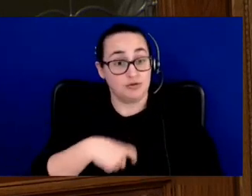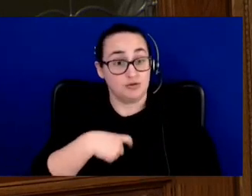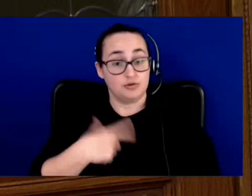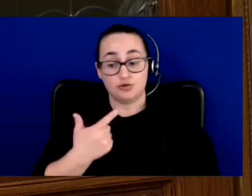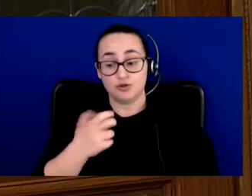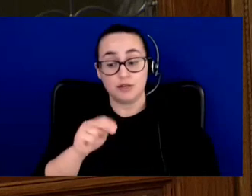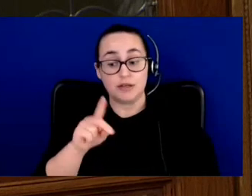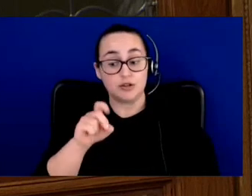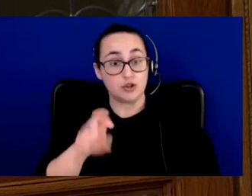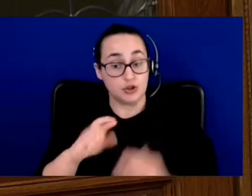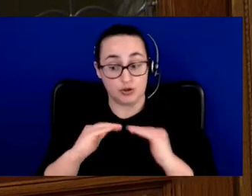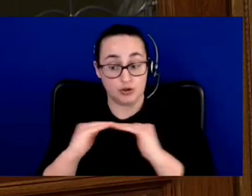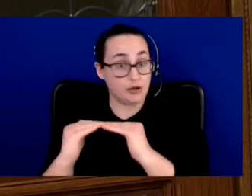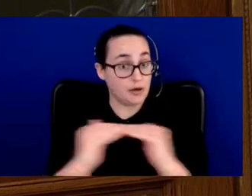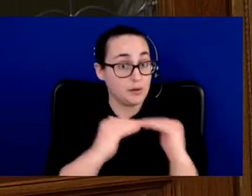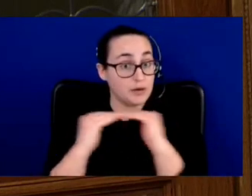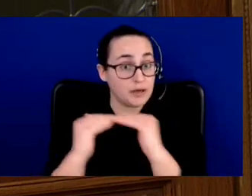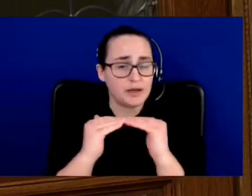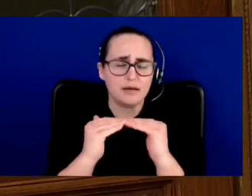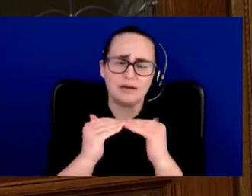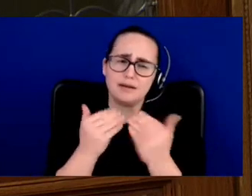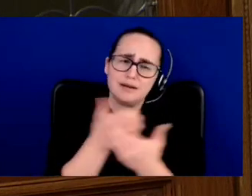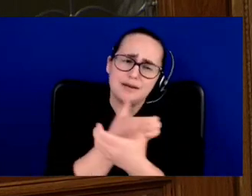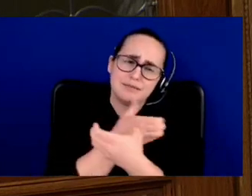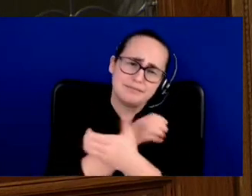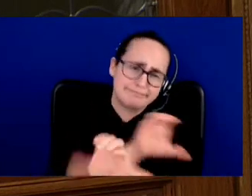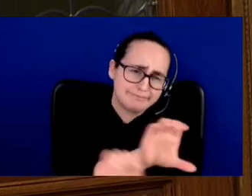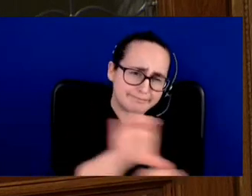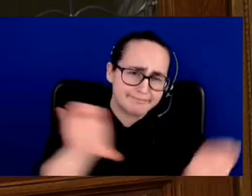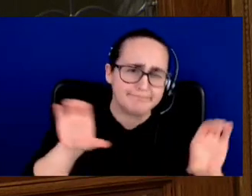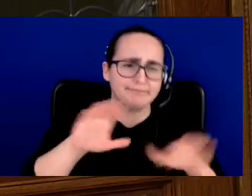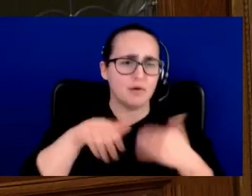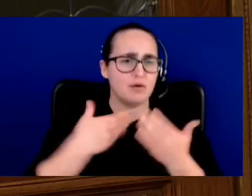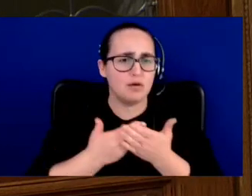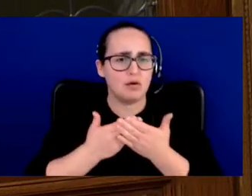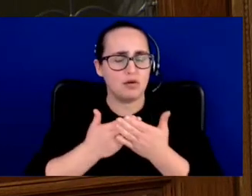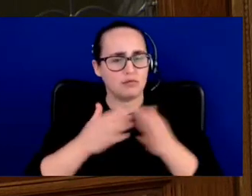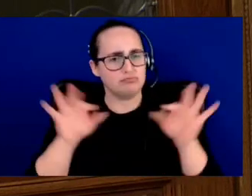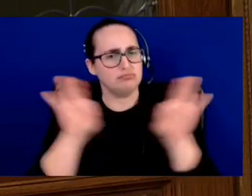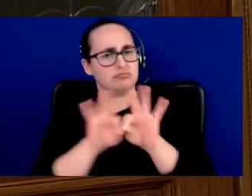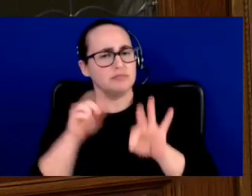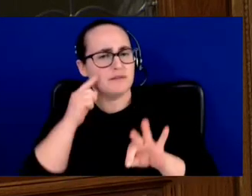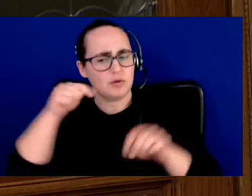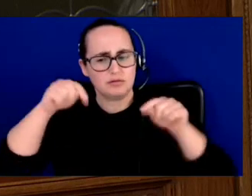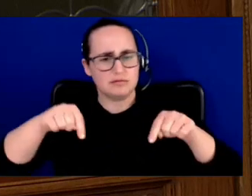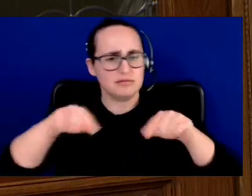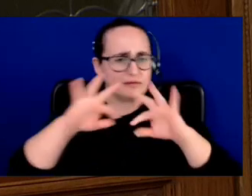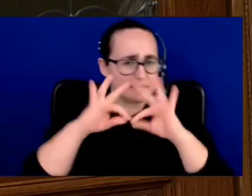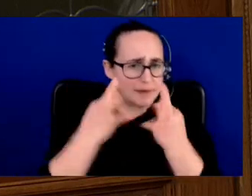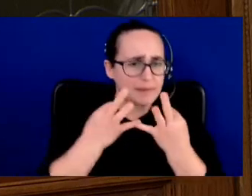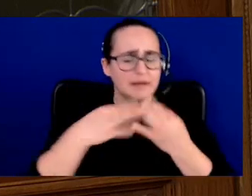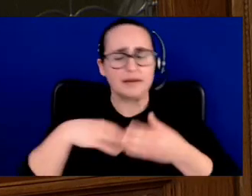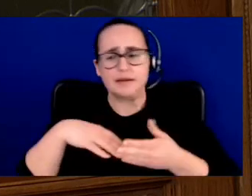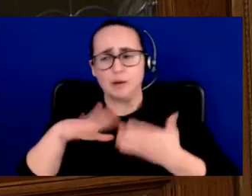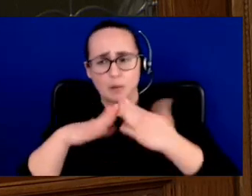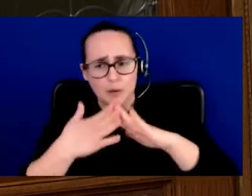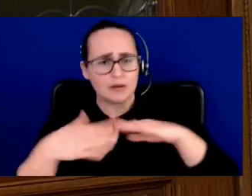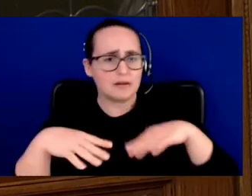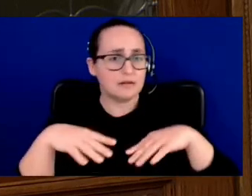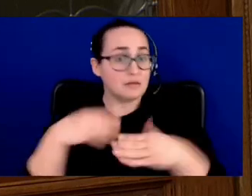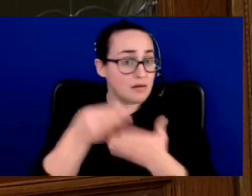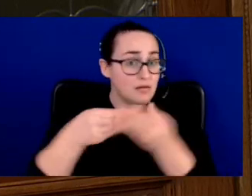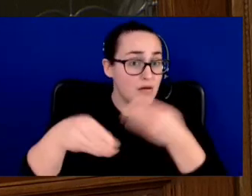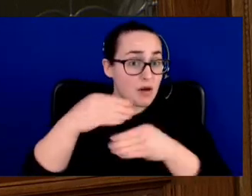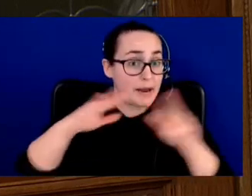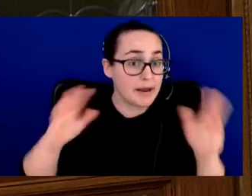health of families, community and our economy. The theme of this year's International Women's Day is Invest in Women, Accelerate Progress.